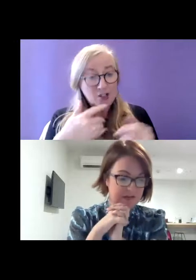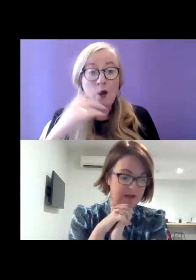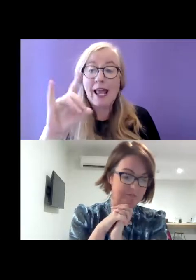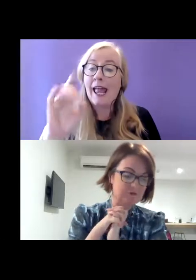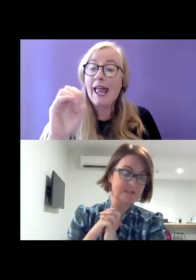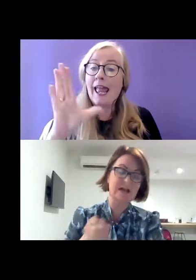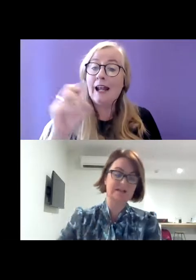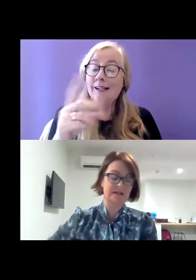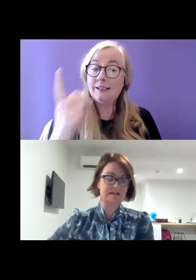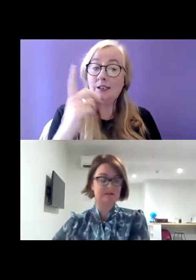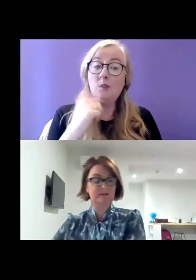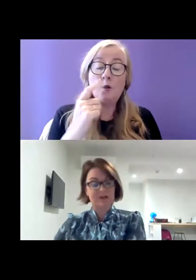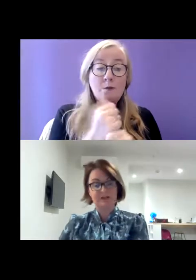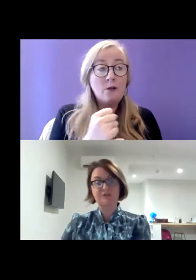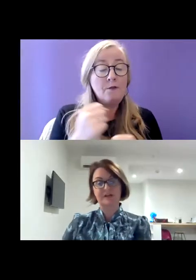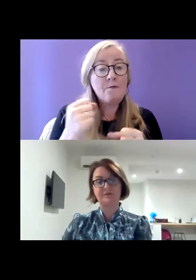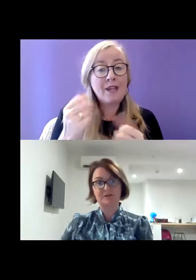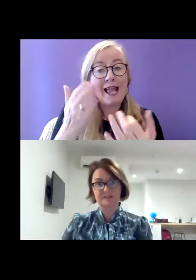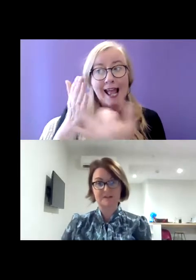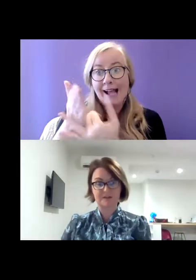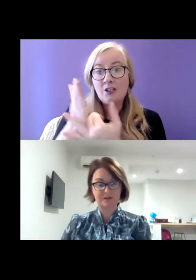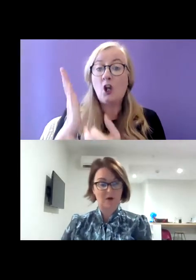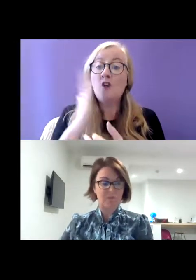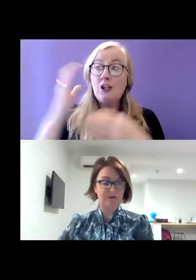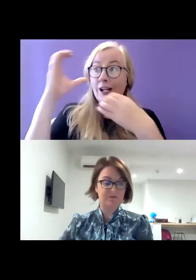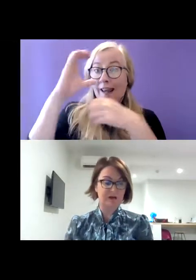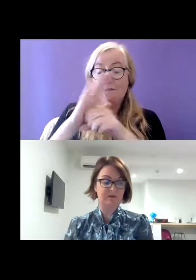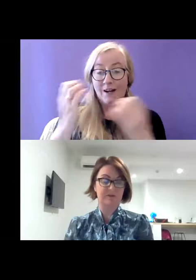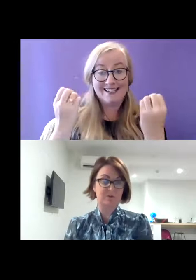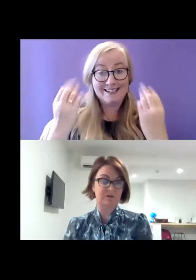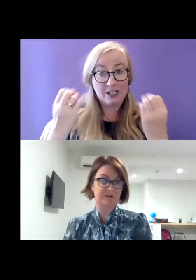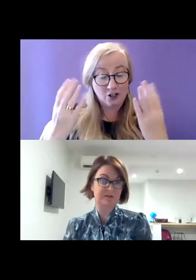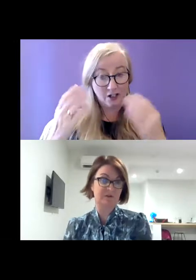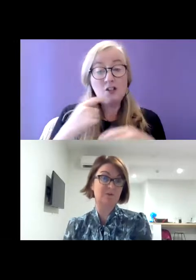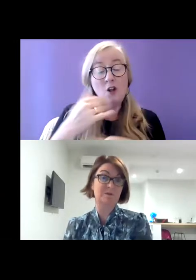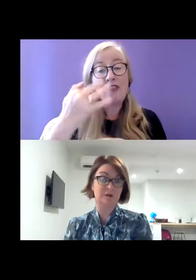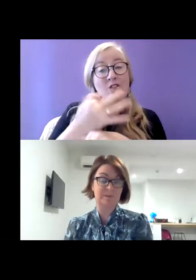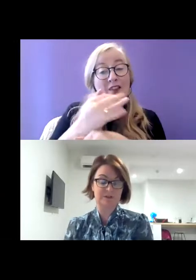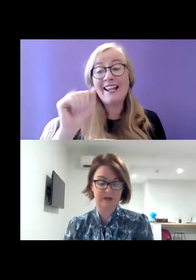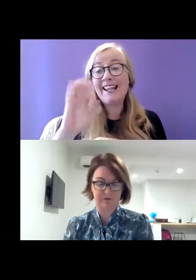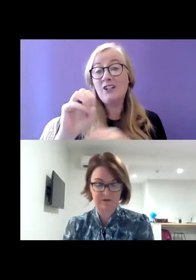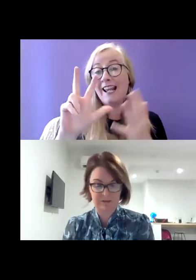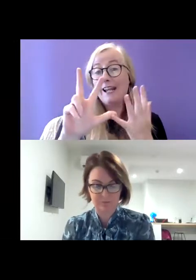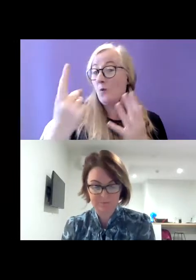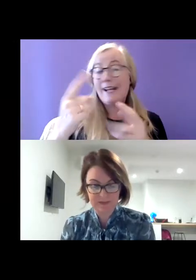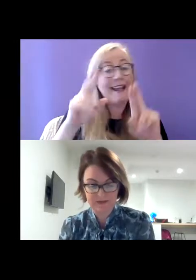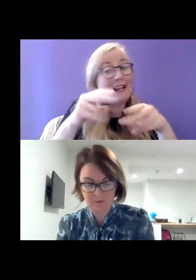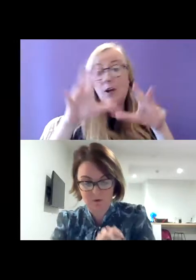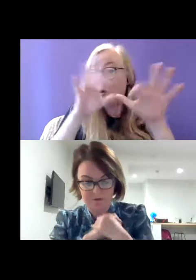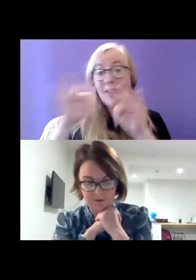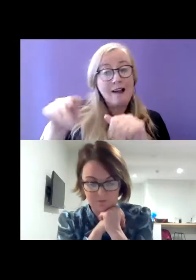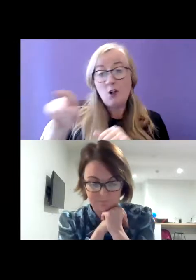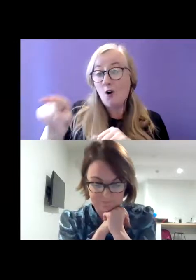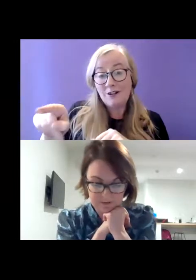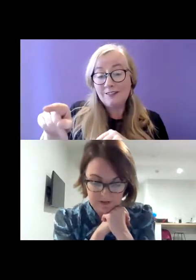about trying to access residential care for her sister when her father of 81 years was unable to care for her anymore and